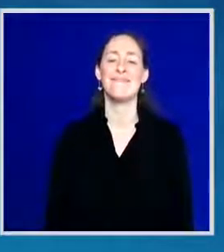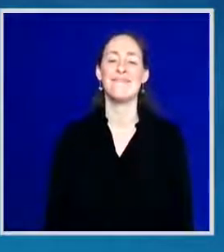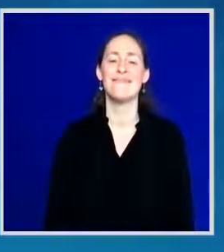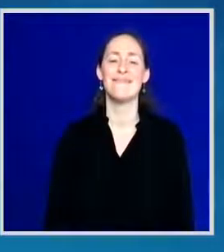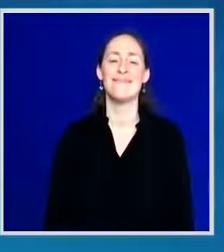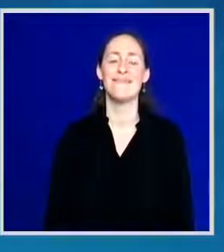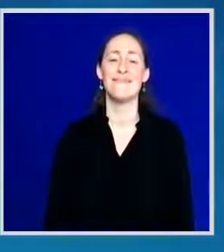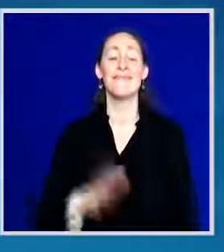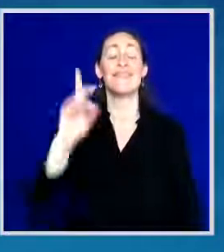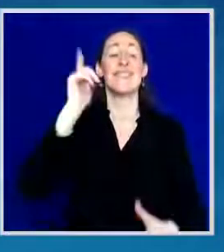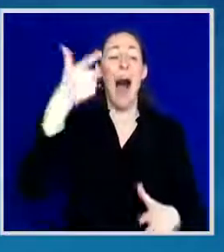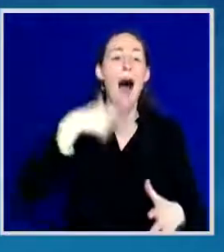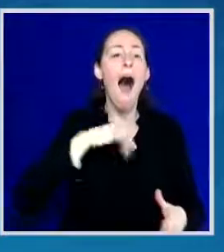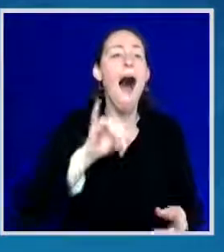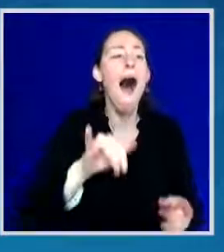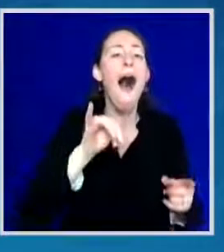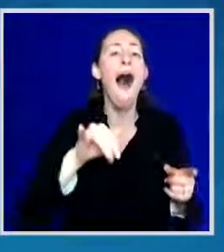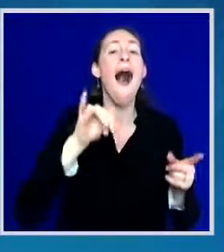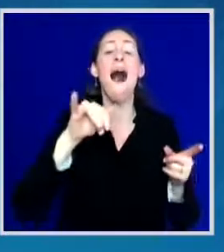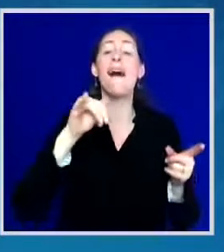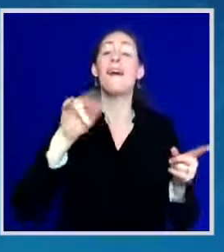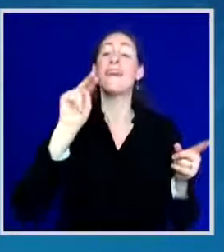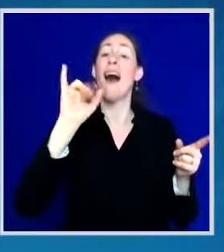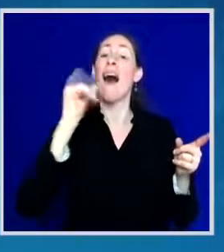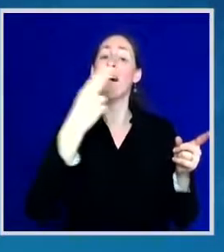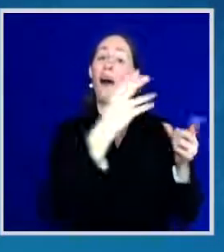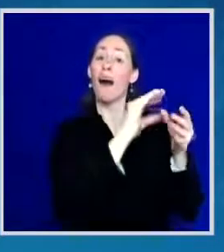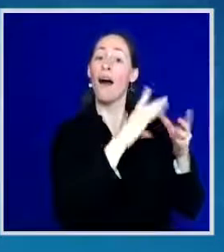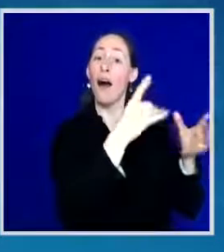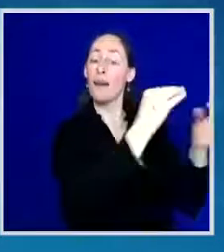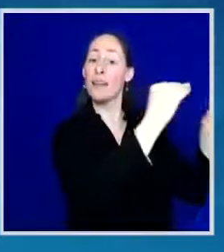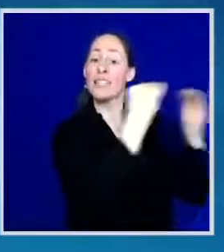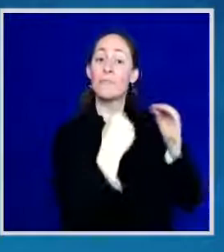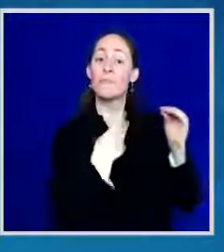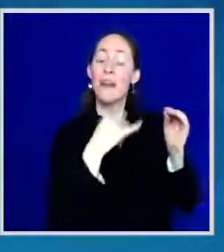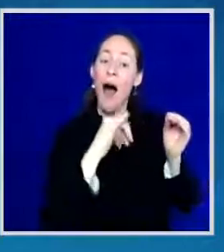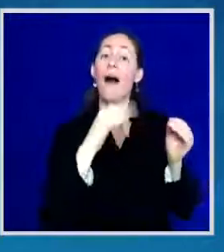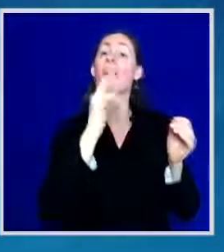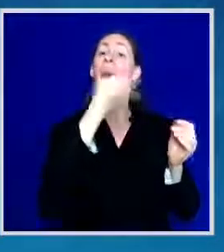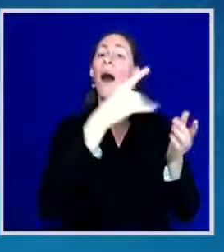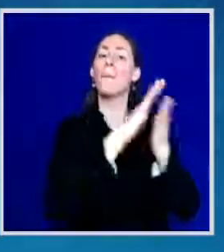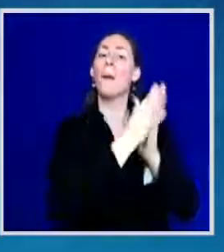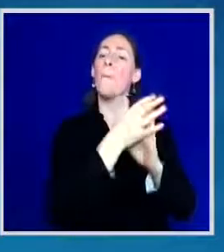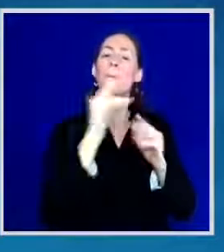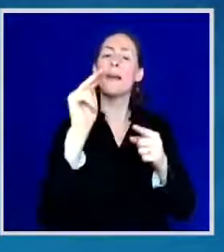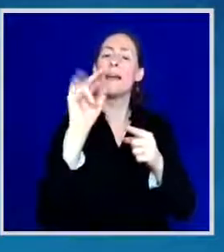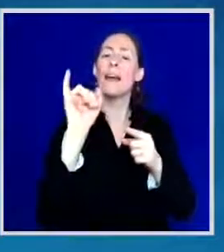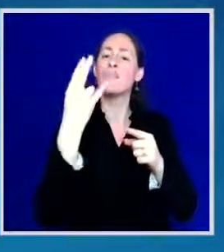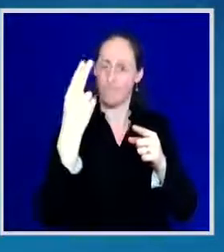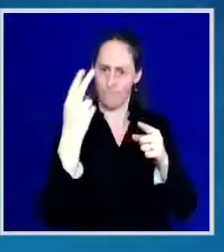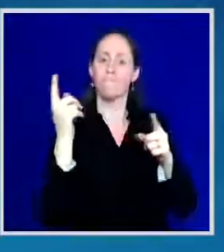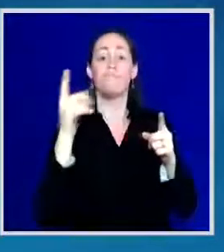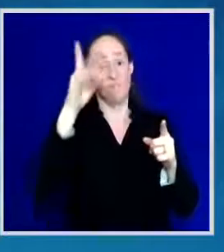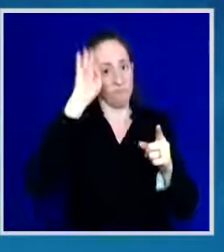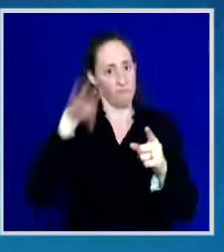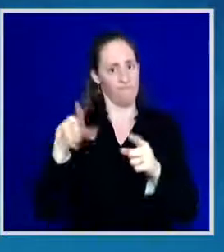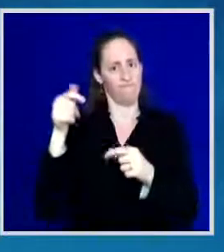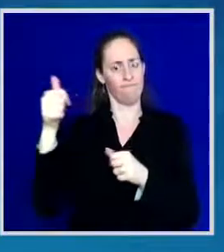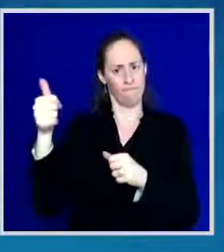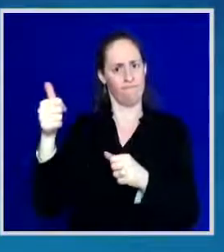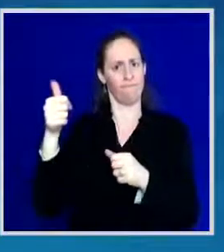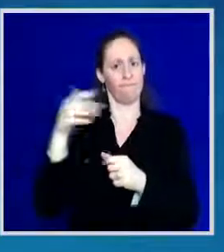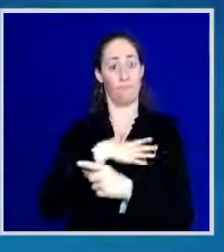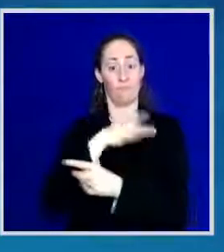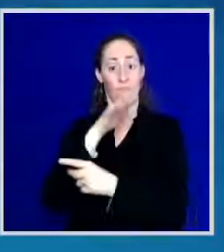my mother was a breast cancer researcher. And she had two goals in her life, to raise her two daughters and breast cancer.